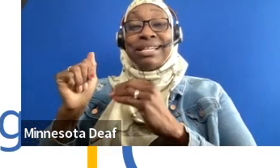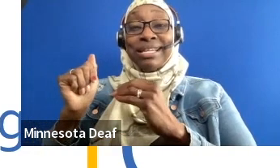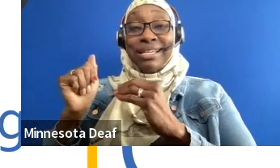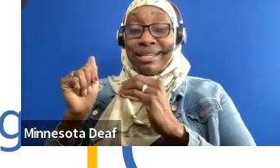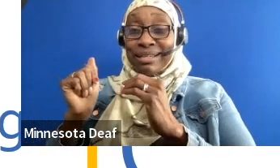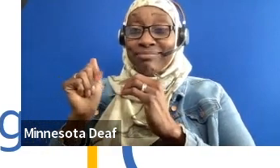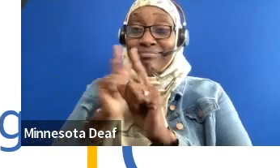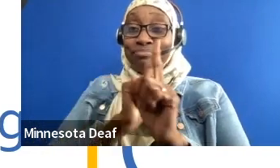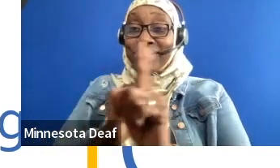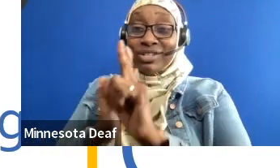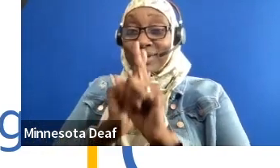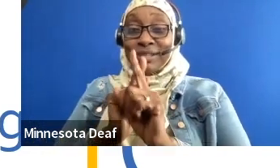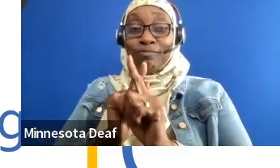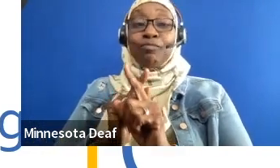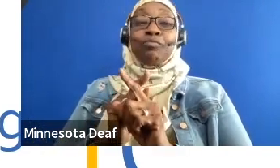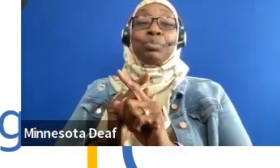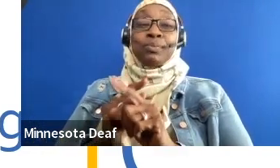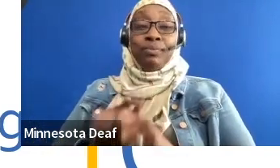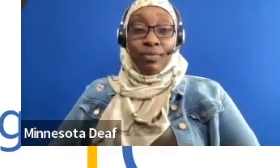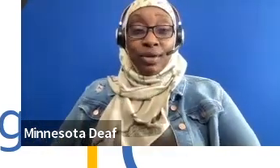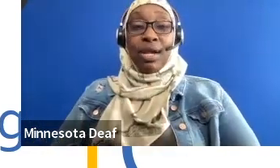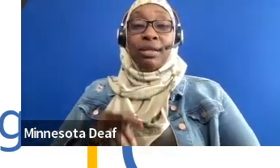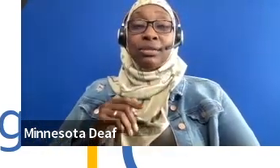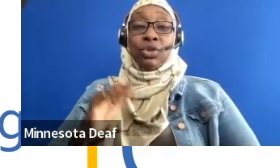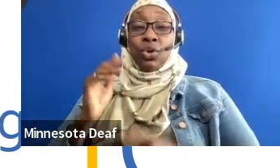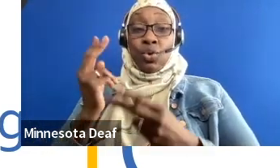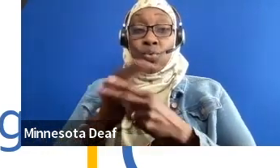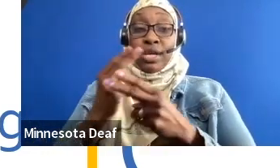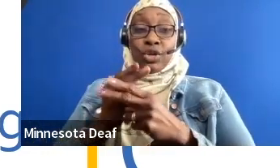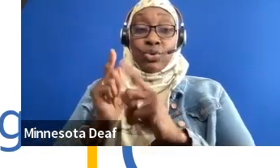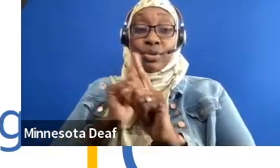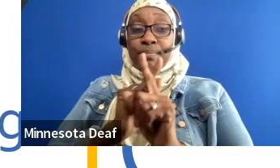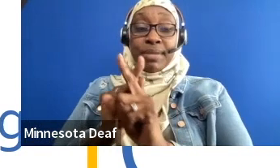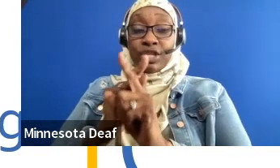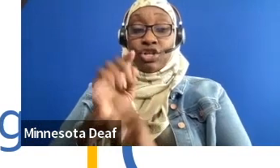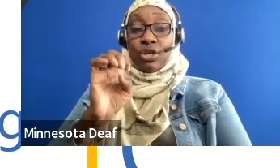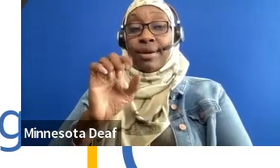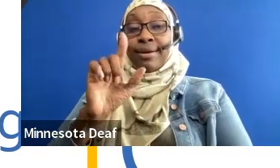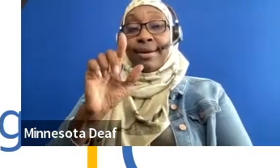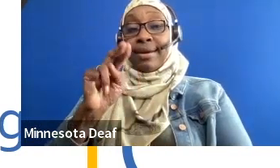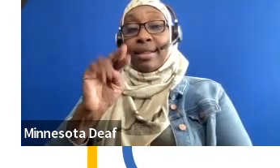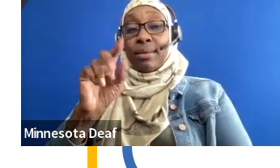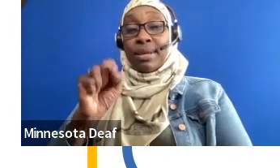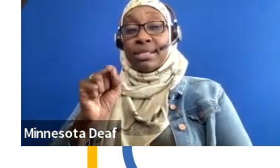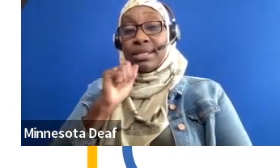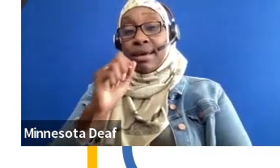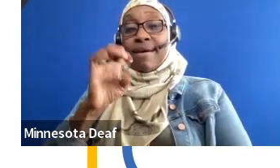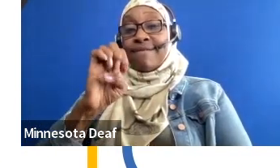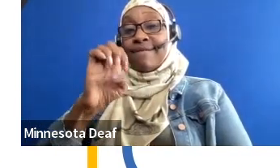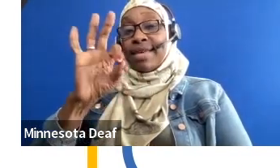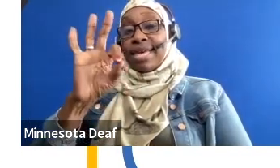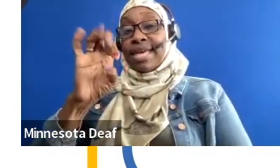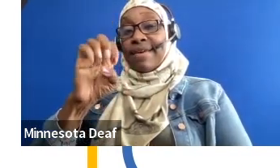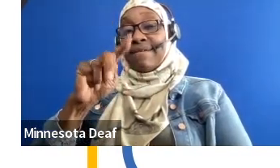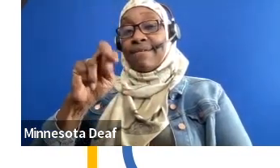effective practice, and our model has been replicated in numerous states. Some of this information is a little bit boring. I apologize. But